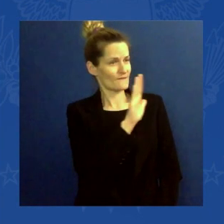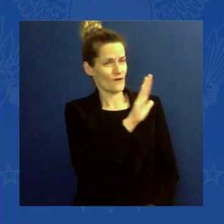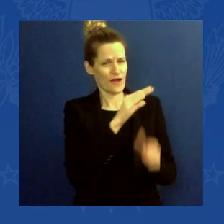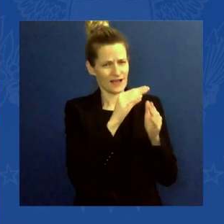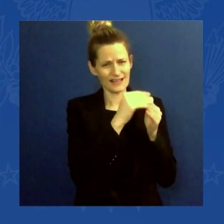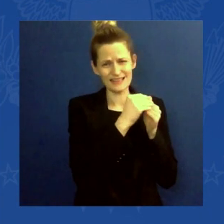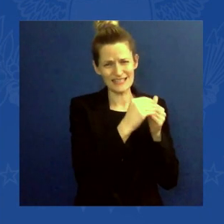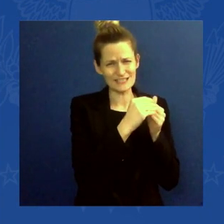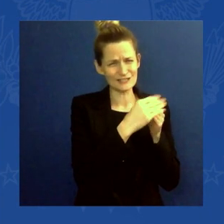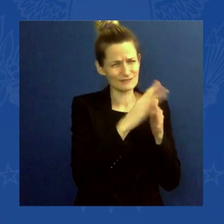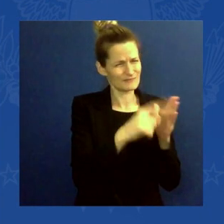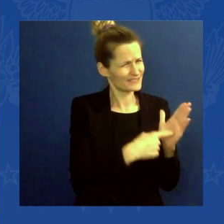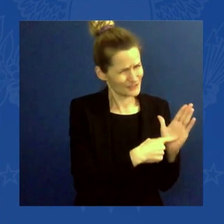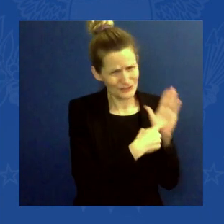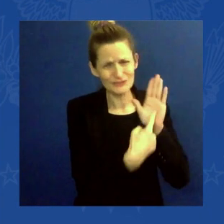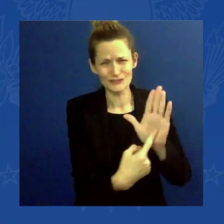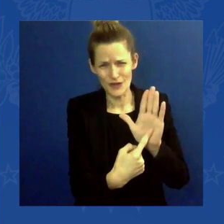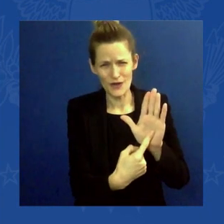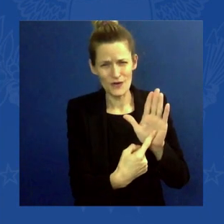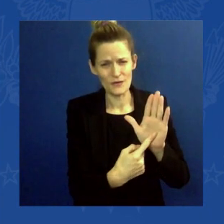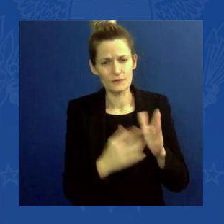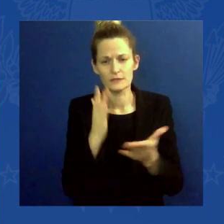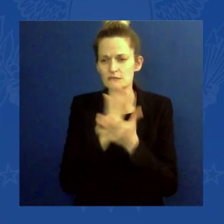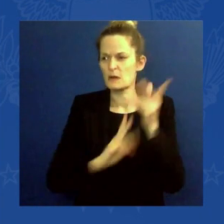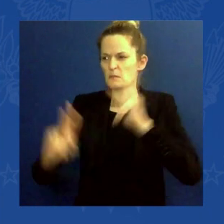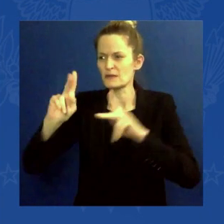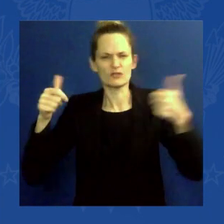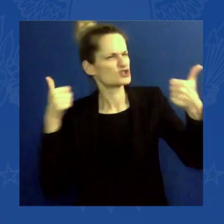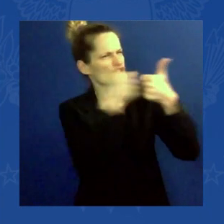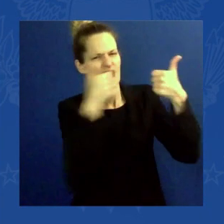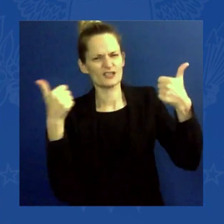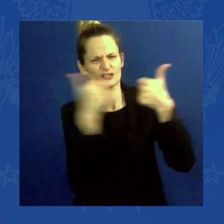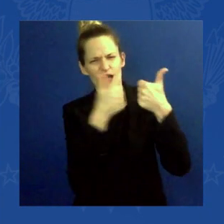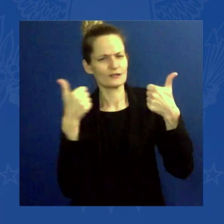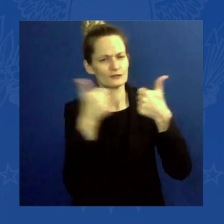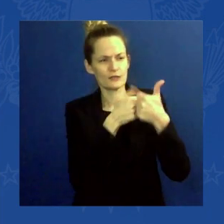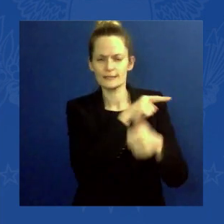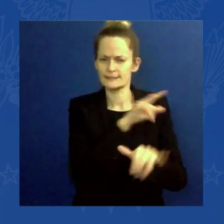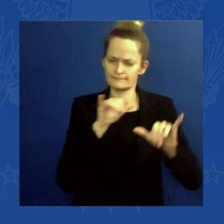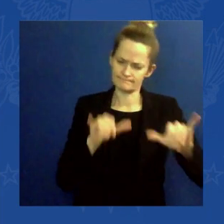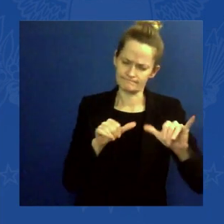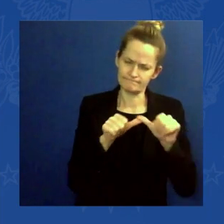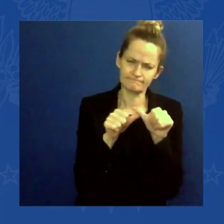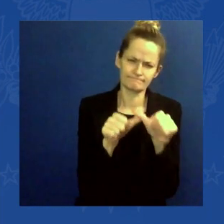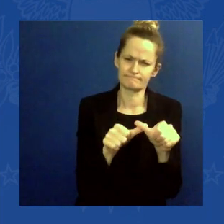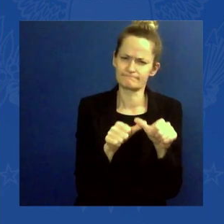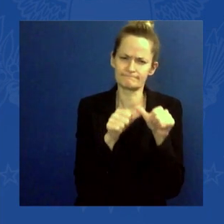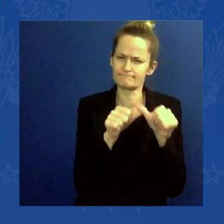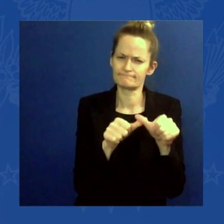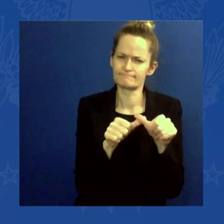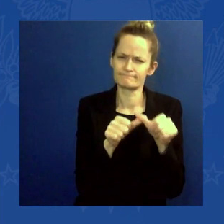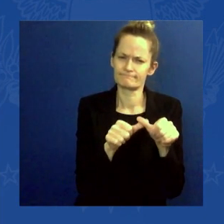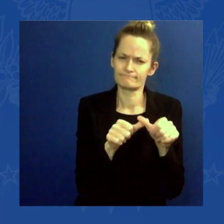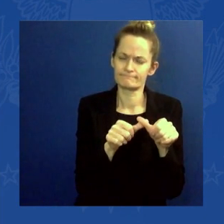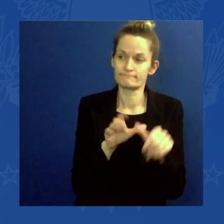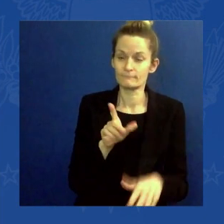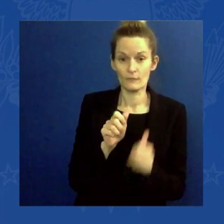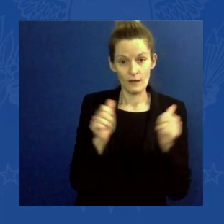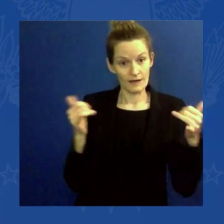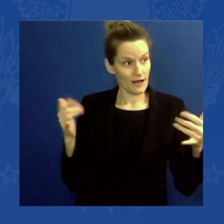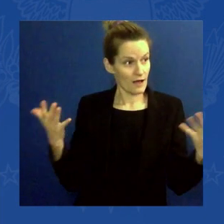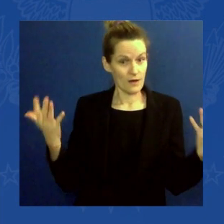administration. We're not sparring partners. We're working partners as it relates to issues of climate change and dealing with the